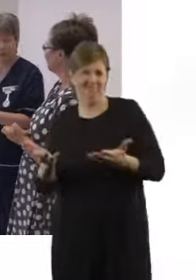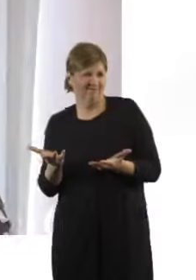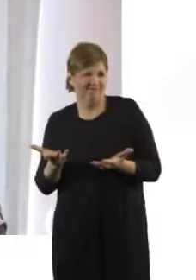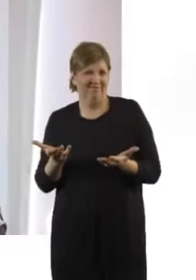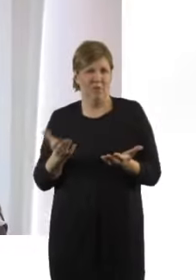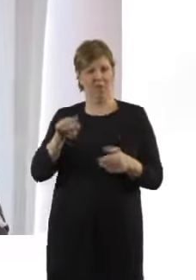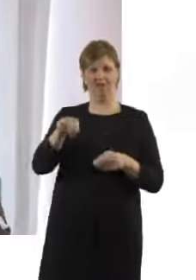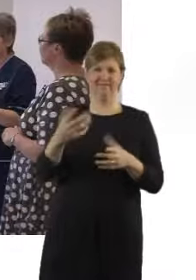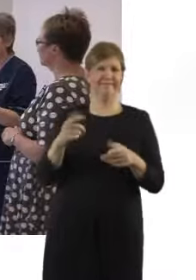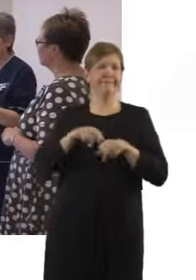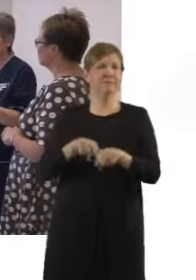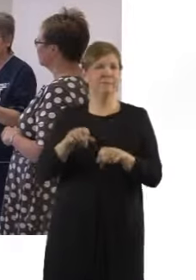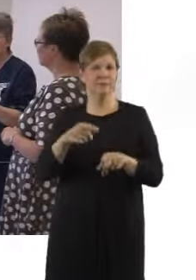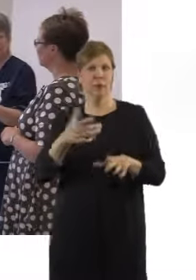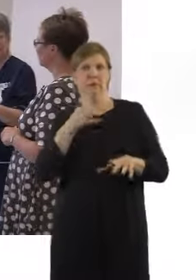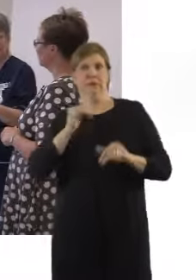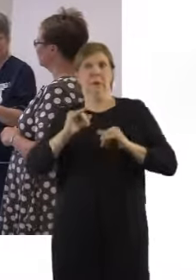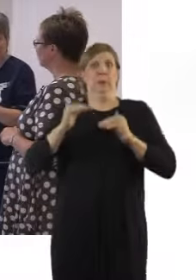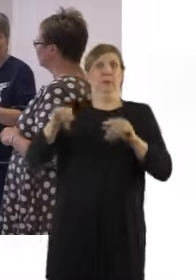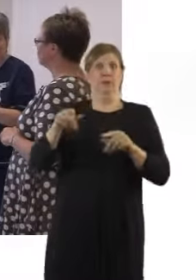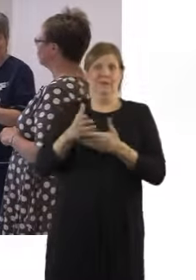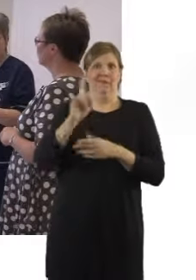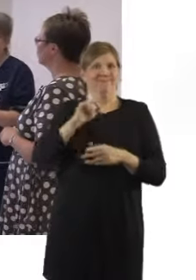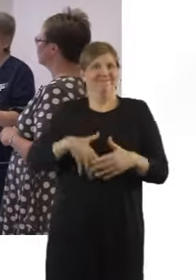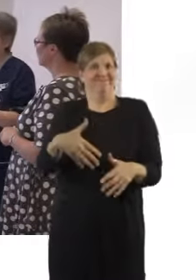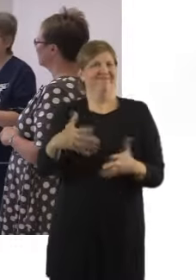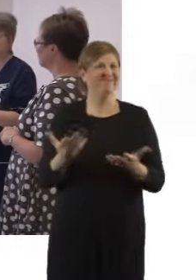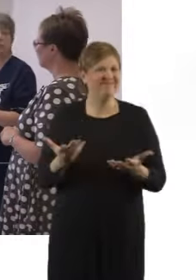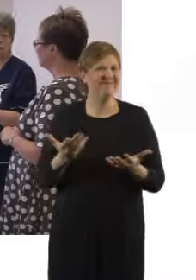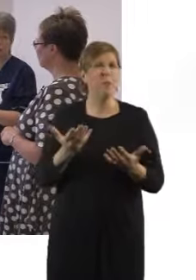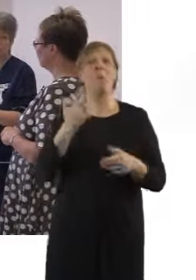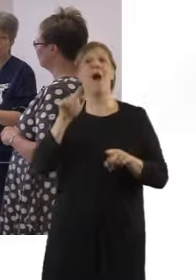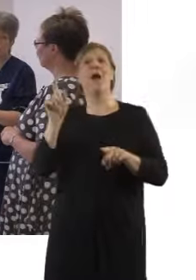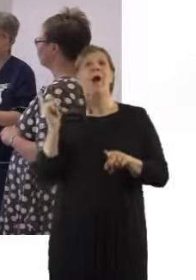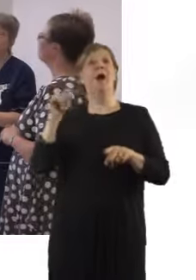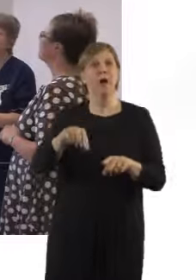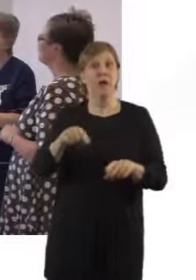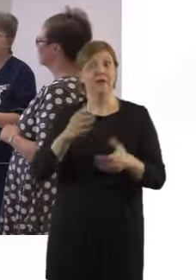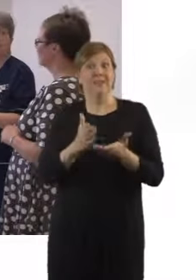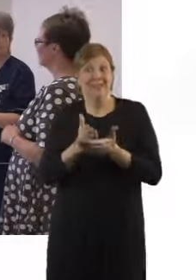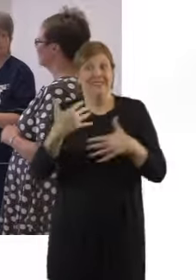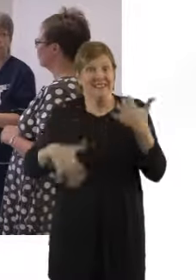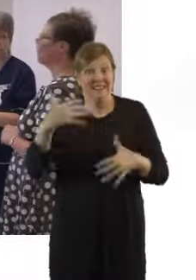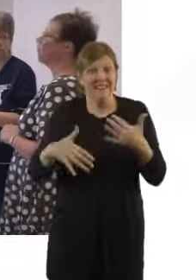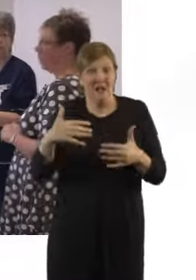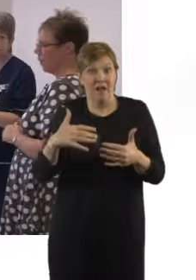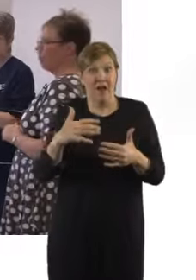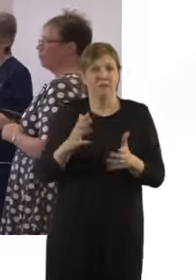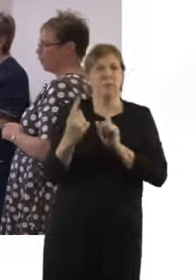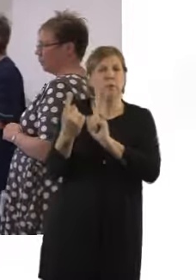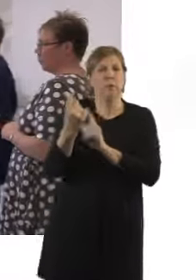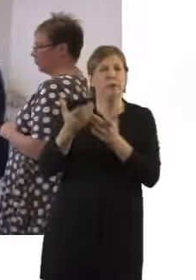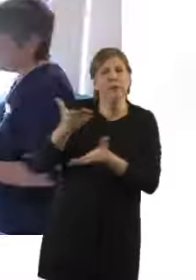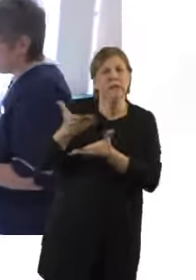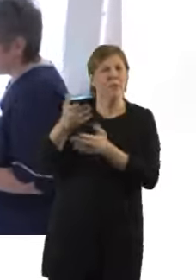the lady's pregnancy. When a woman comes in on established labour she will have one-to-one care with a midwife and that's really really important. Okay.